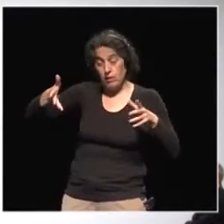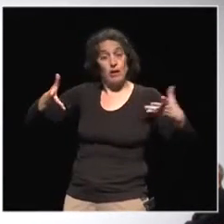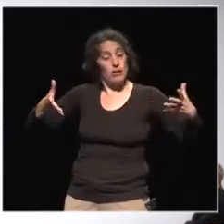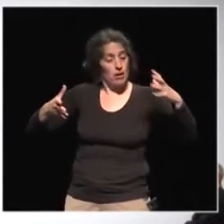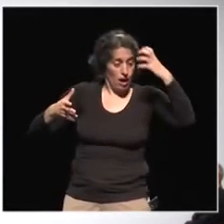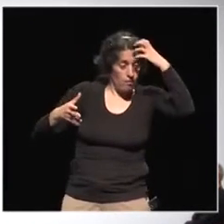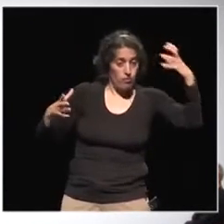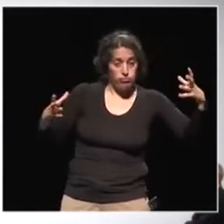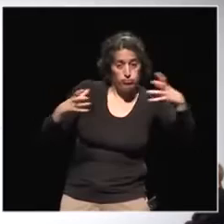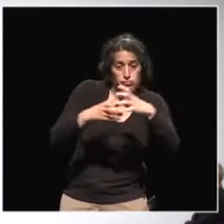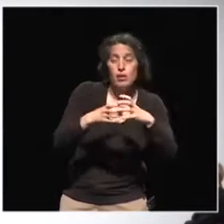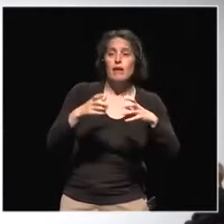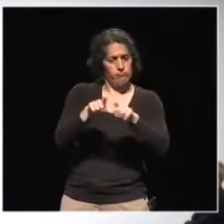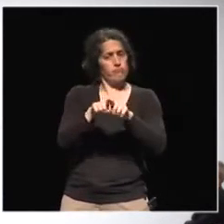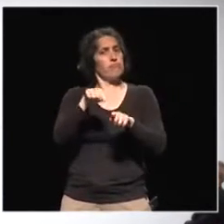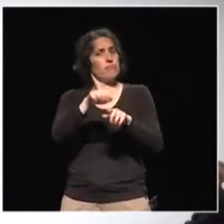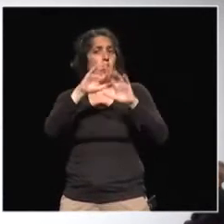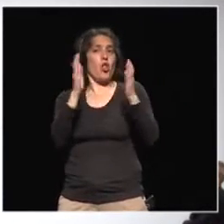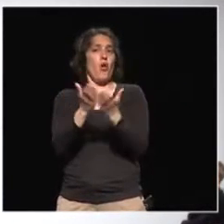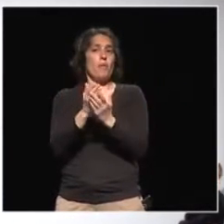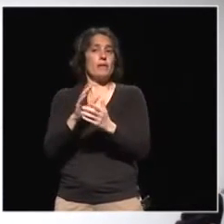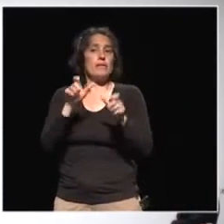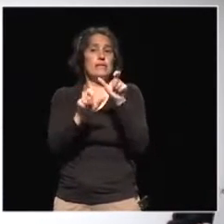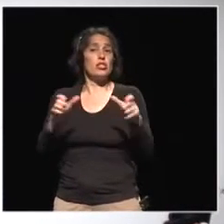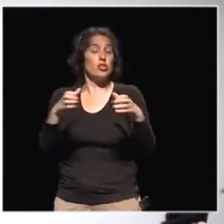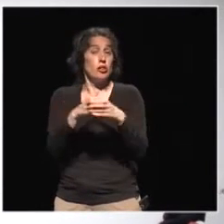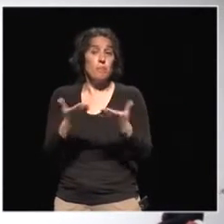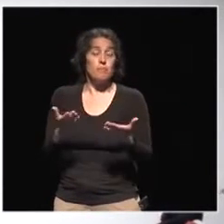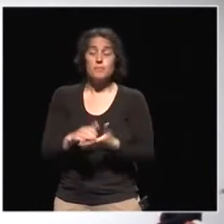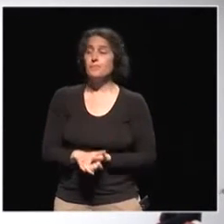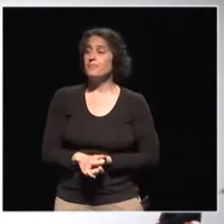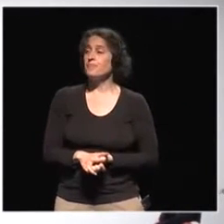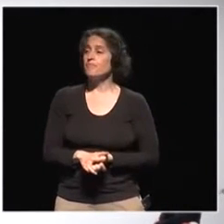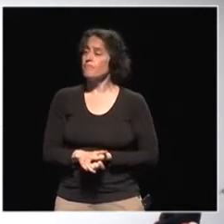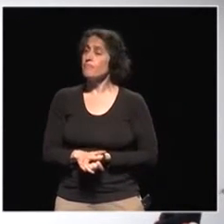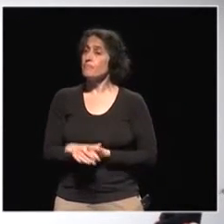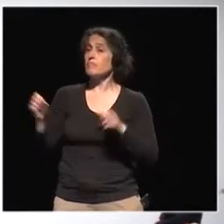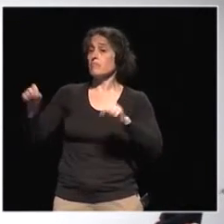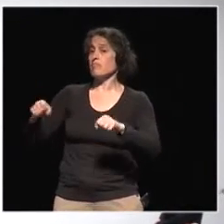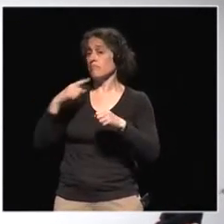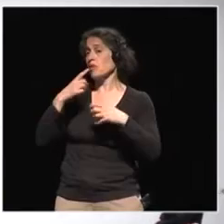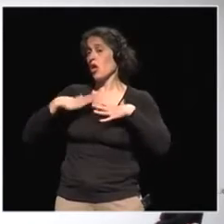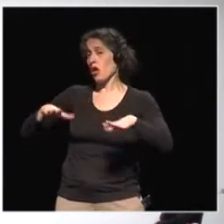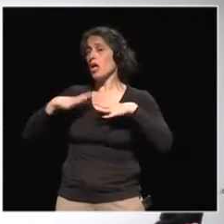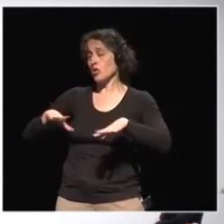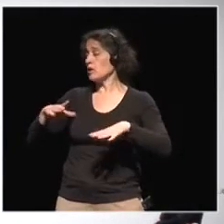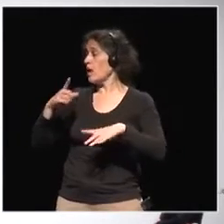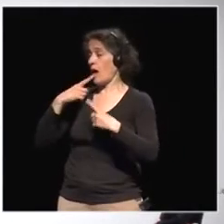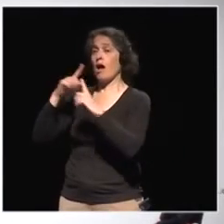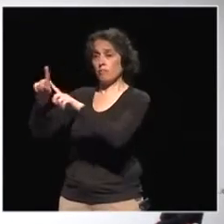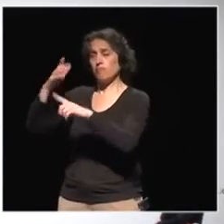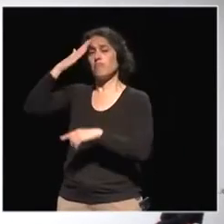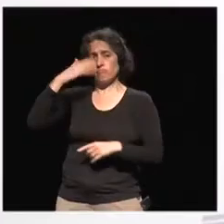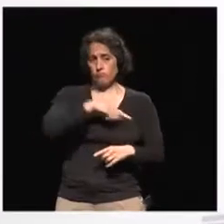yes and no, we do understand that the world is global. And we are